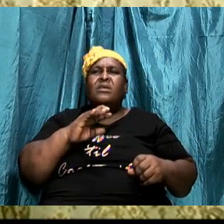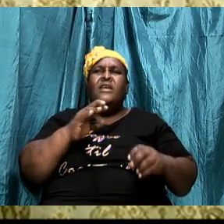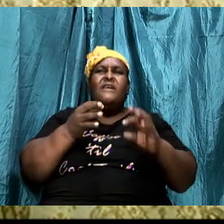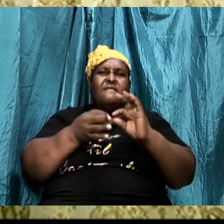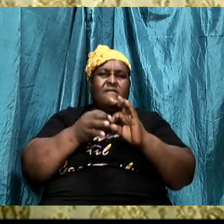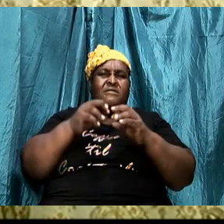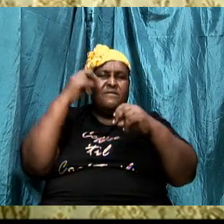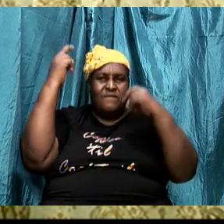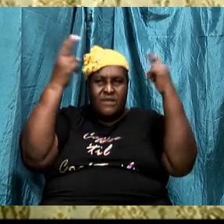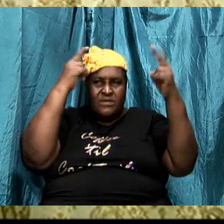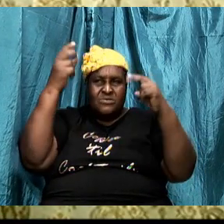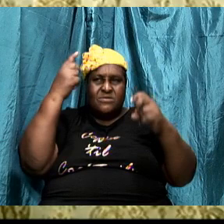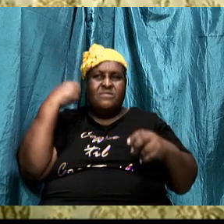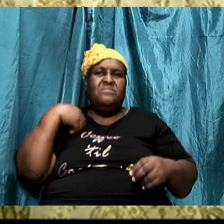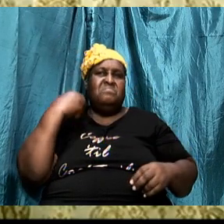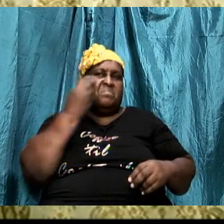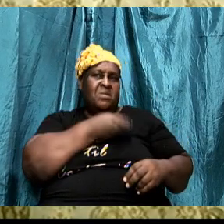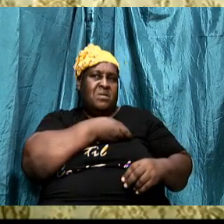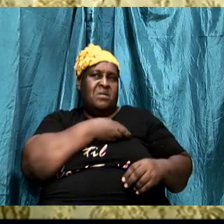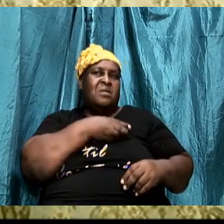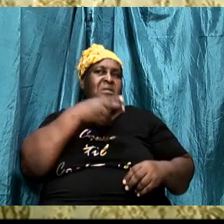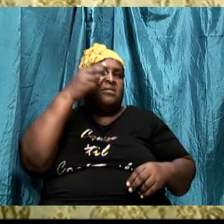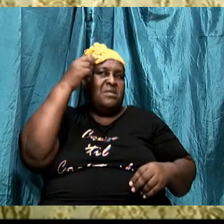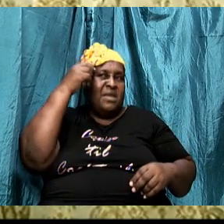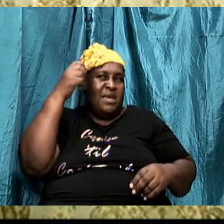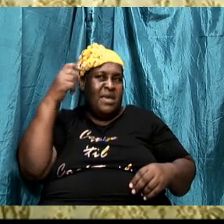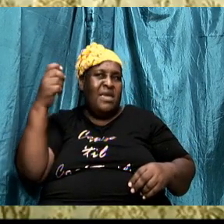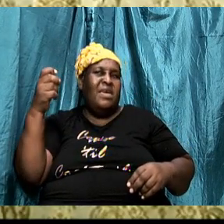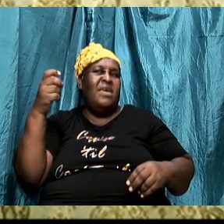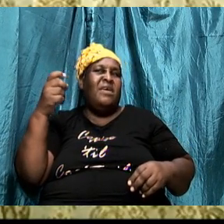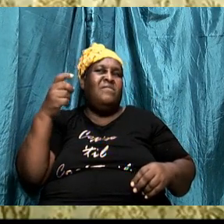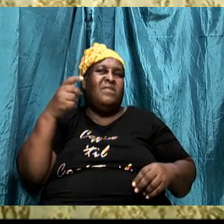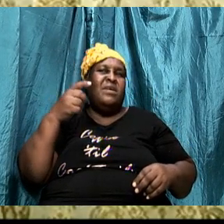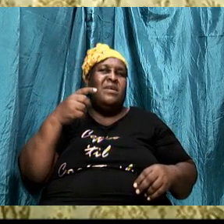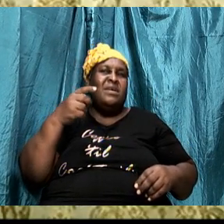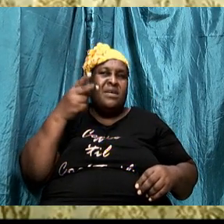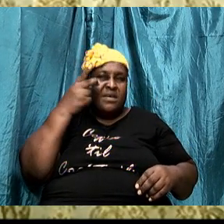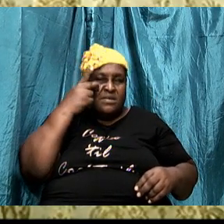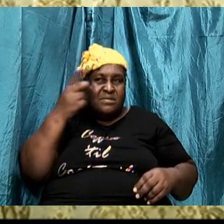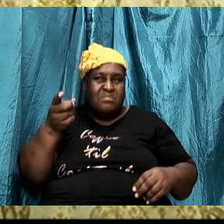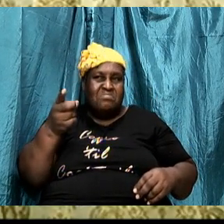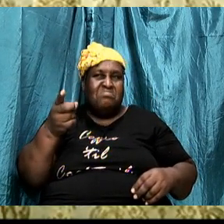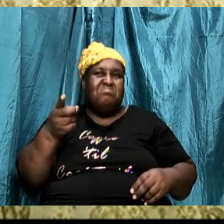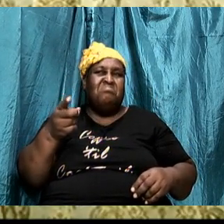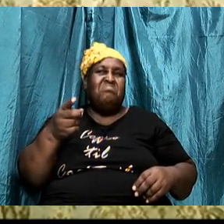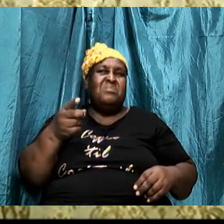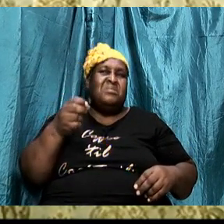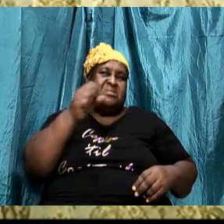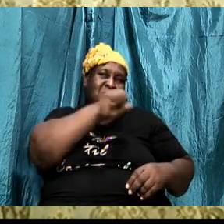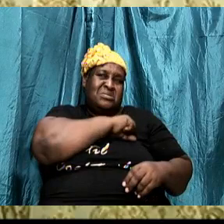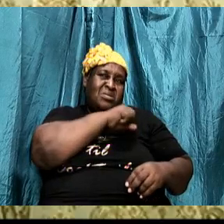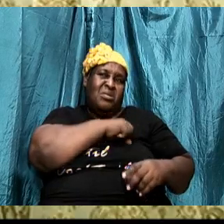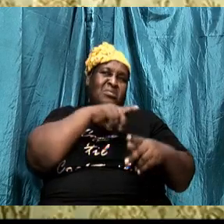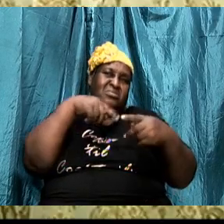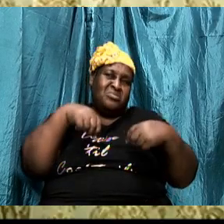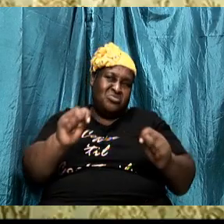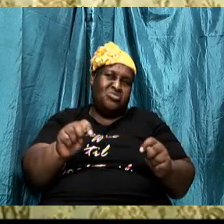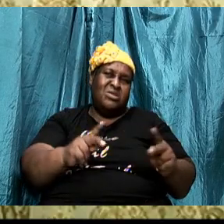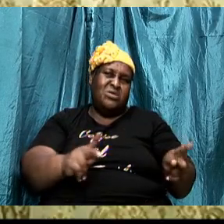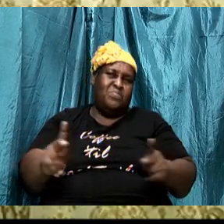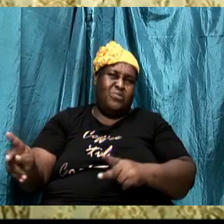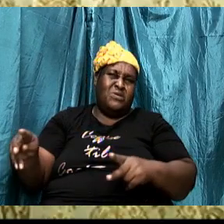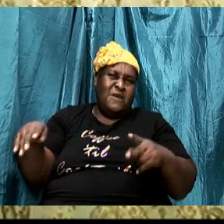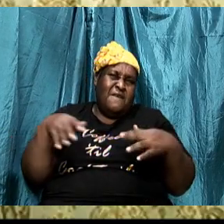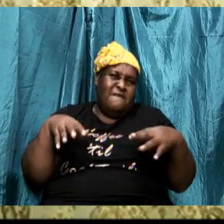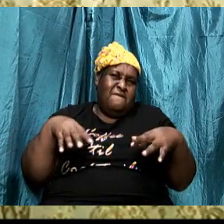Saul, tried to sprinkle doubt on David's faith, but David then drew